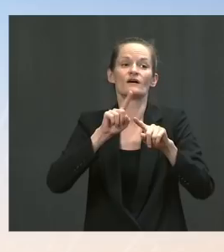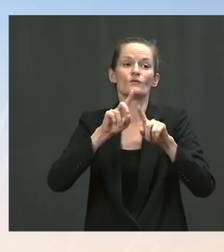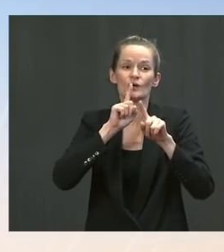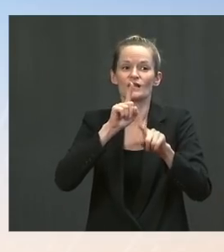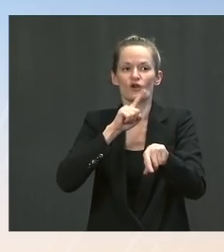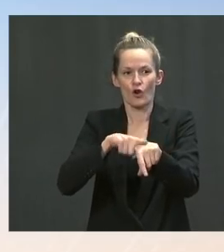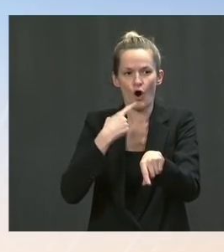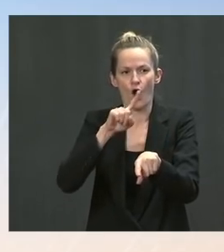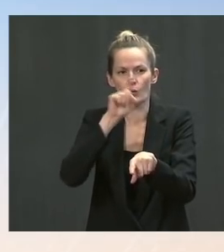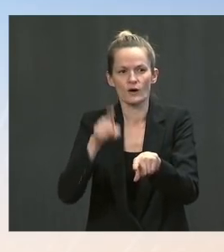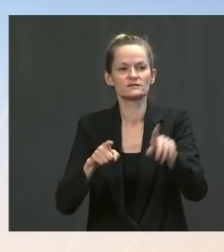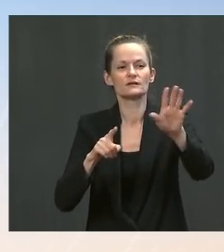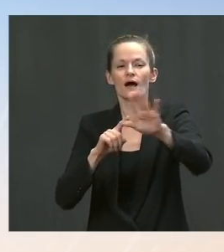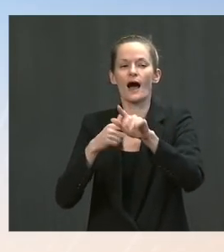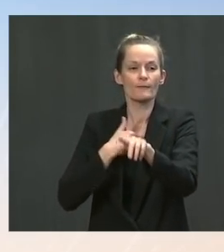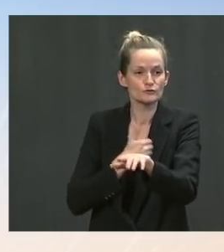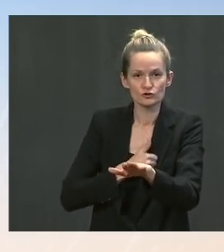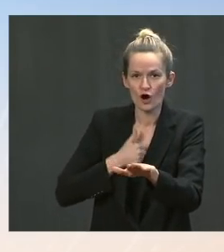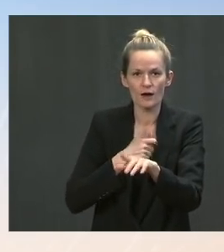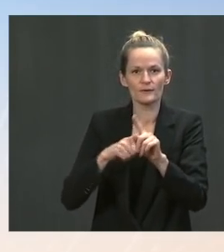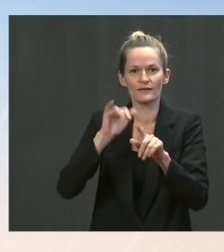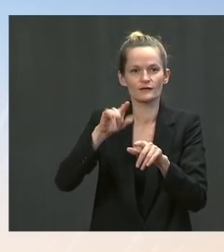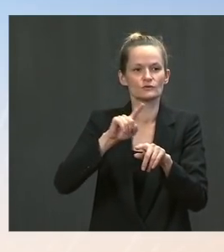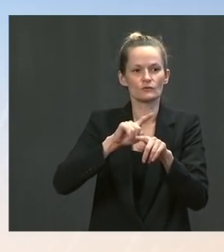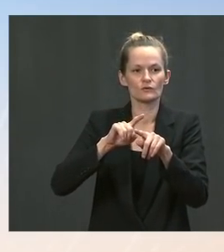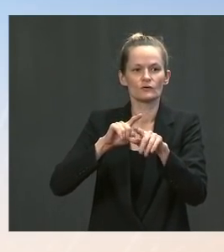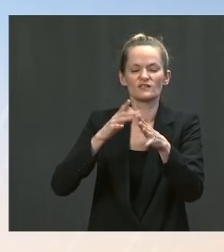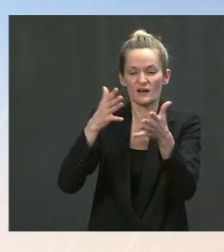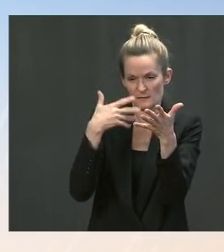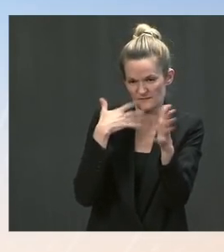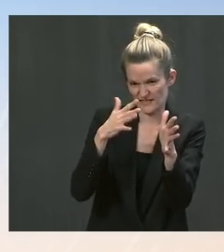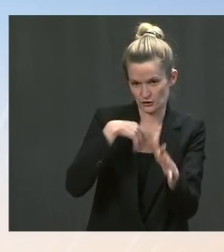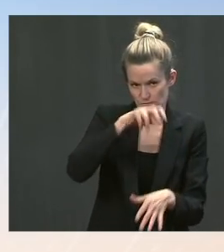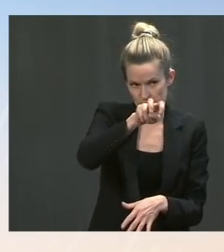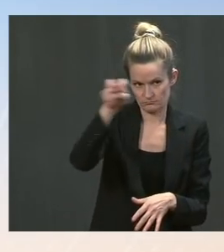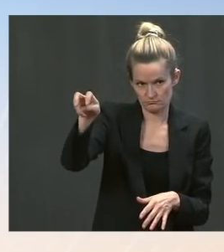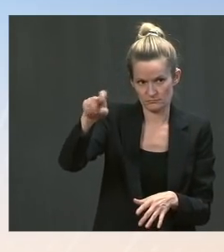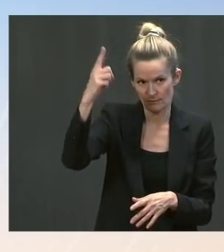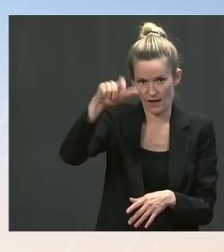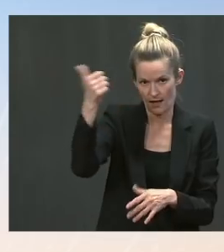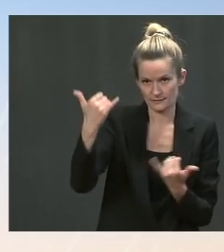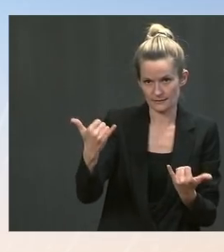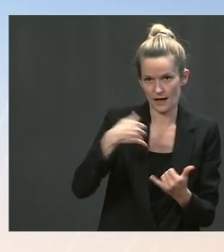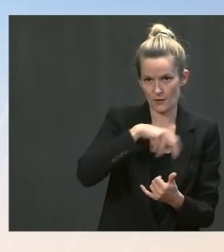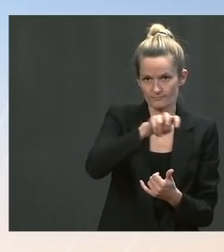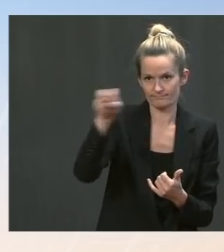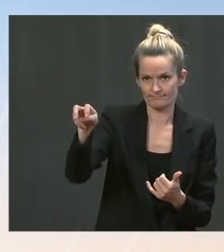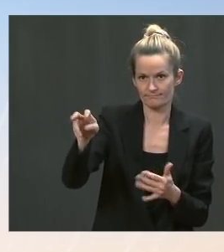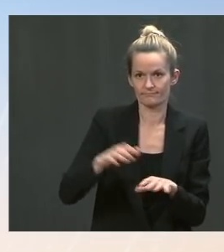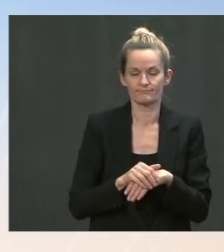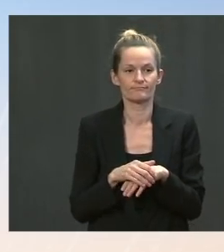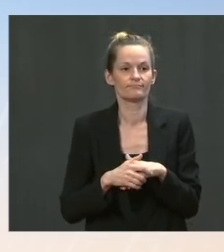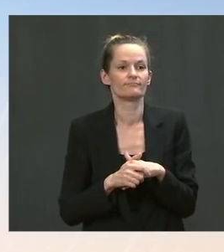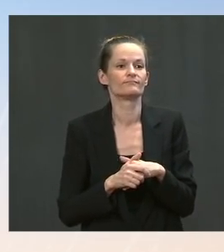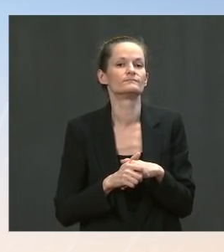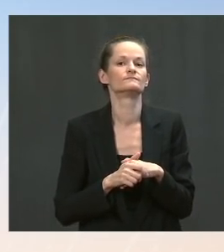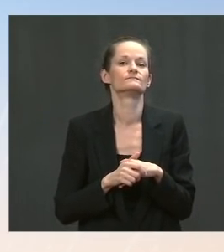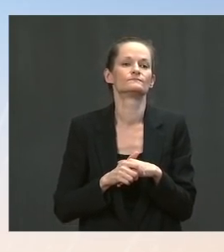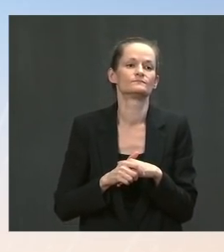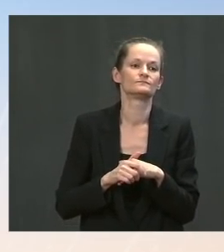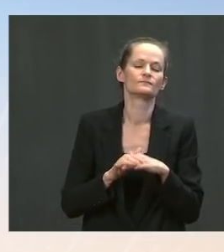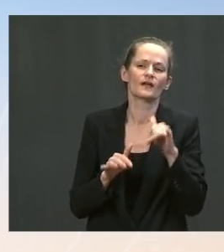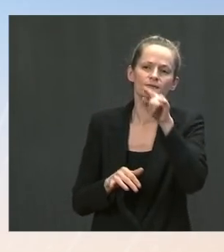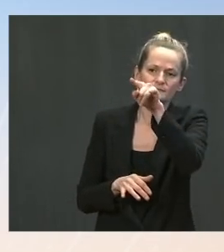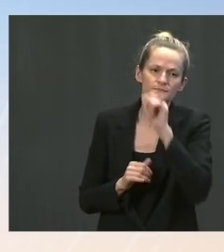Go ahead. I'm sorry. I'm sorry, Emerald. We're going to continue. Go ahead. On the vaccine grants for India, what's your understanding on why the